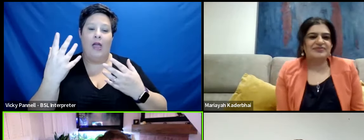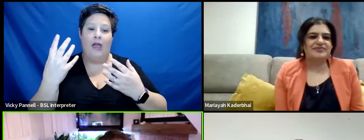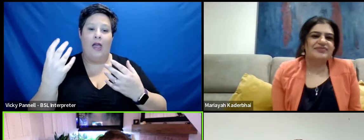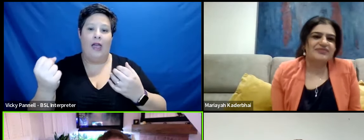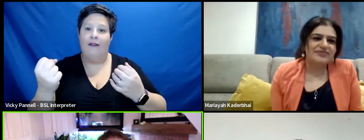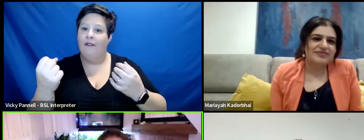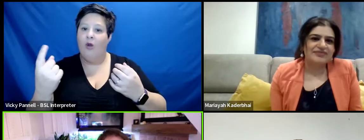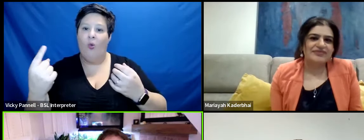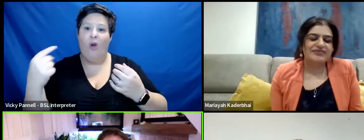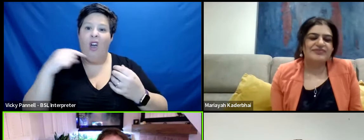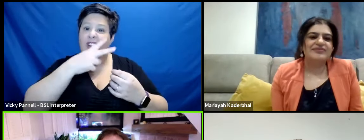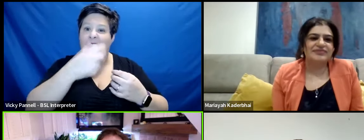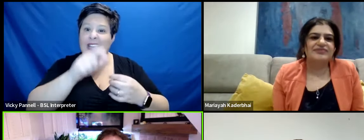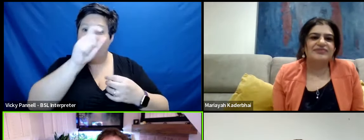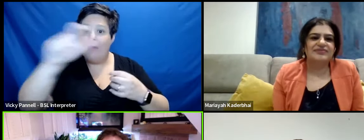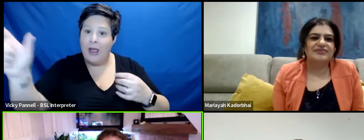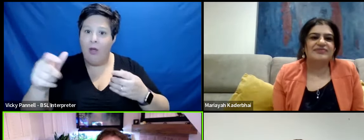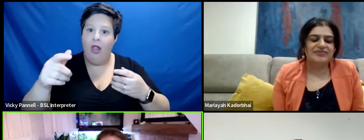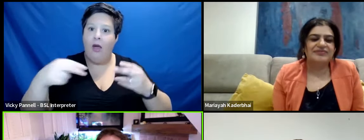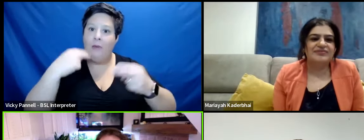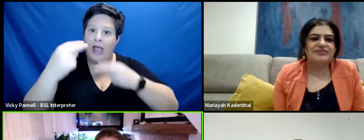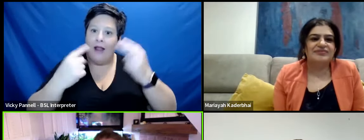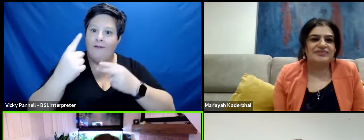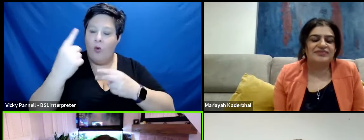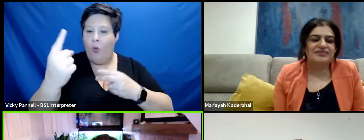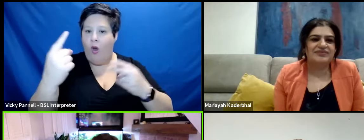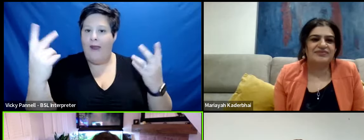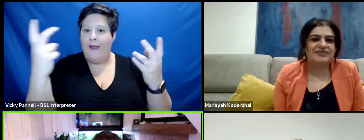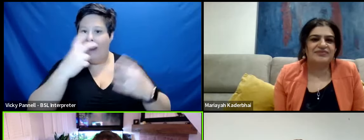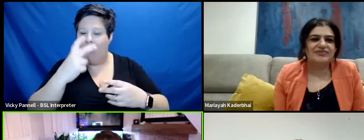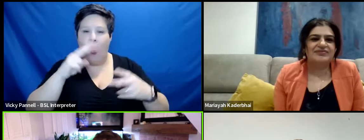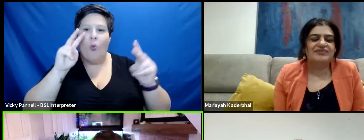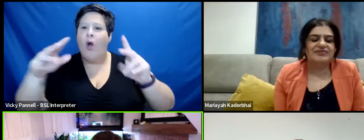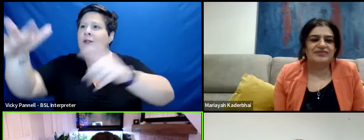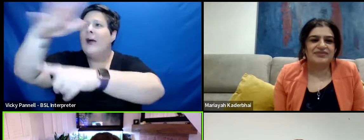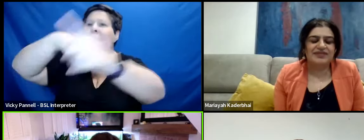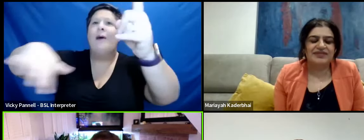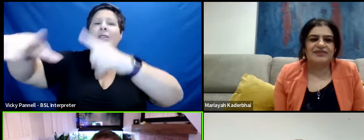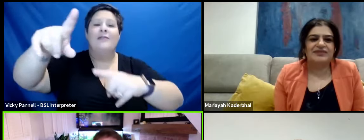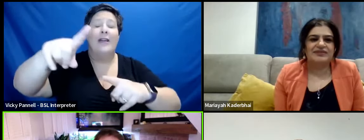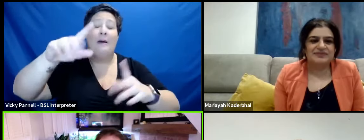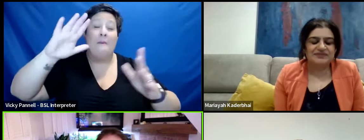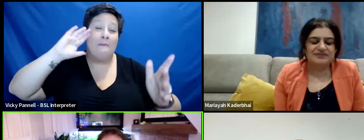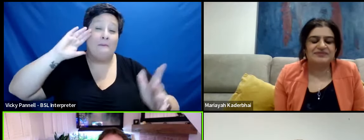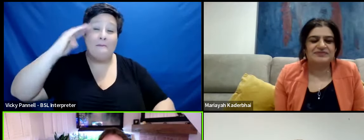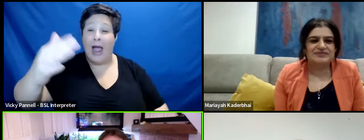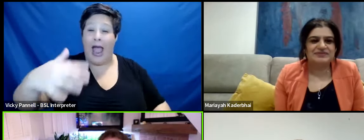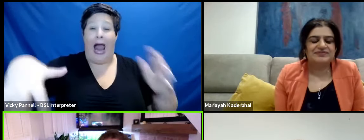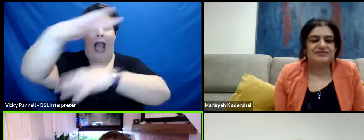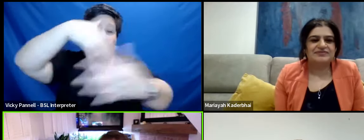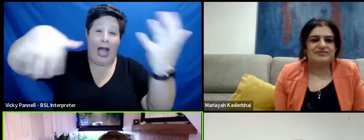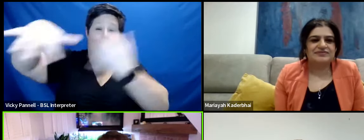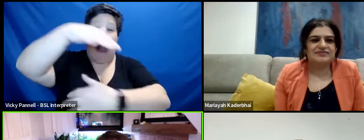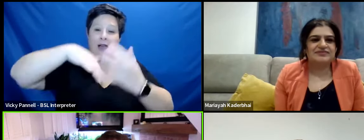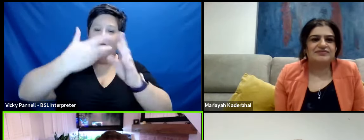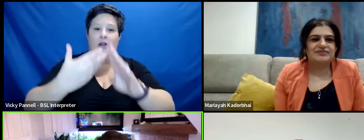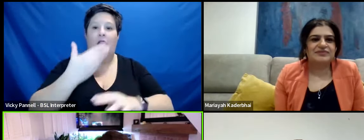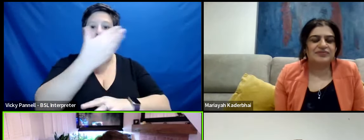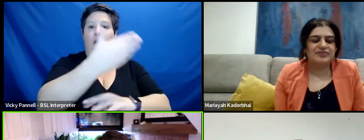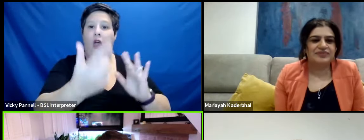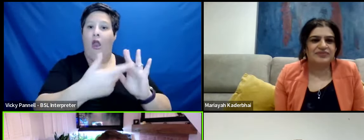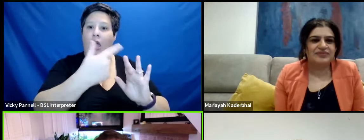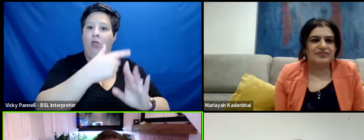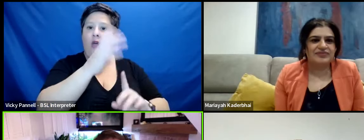180 for an evening. And we watched the atmosphere in there and it was manic. And then we went to this other place in